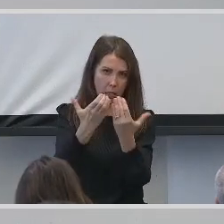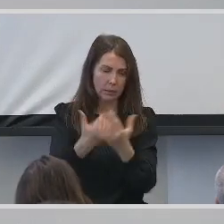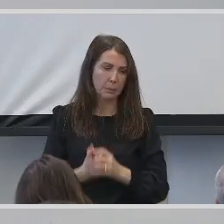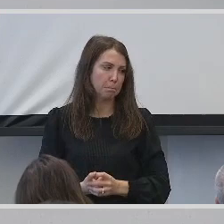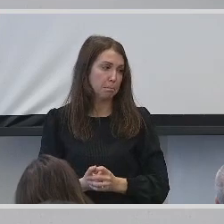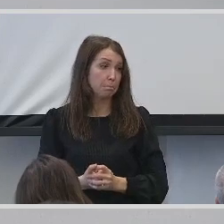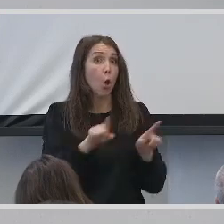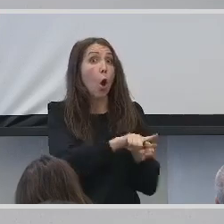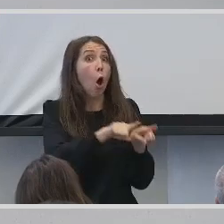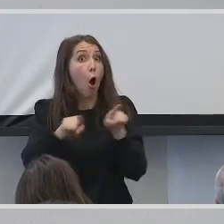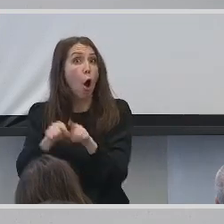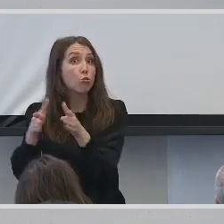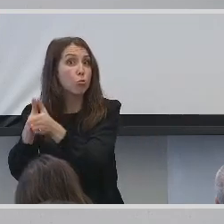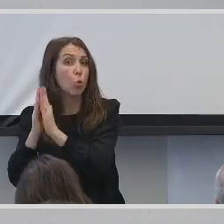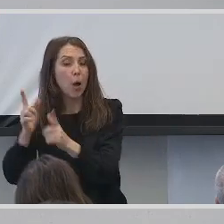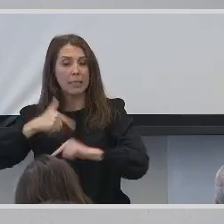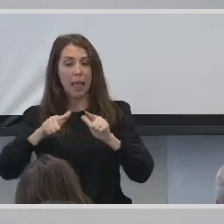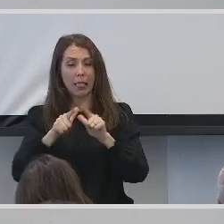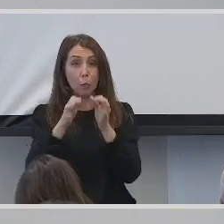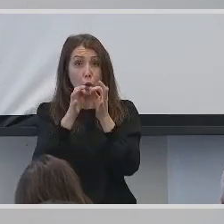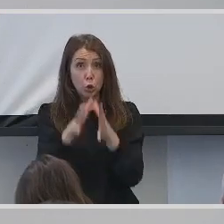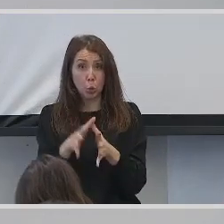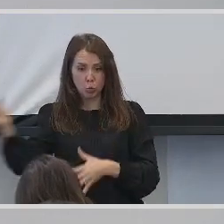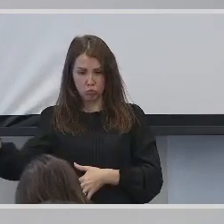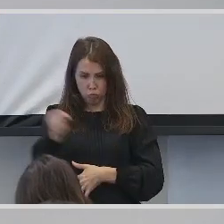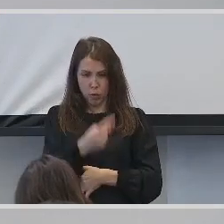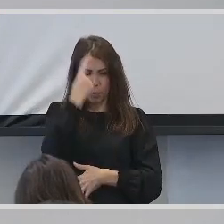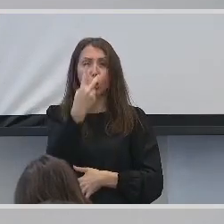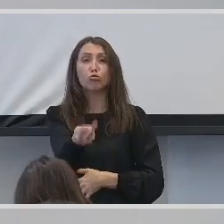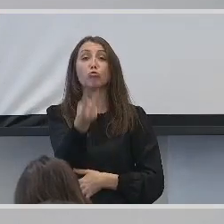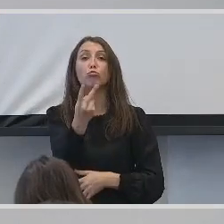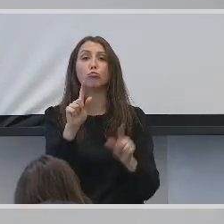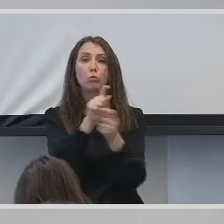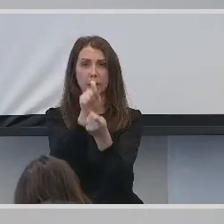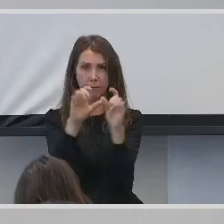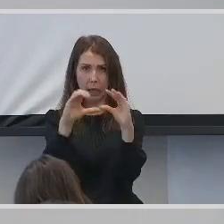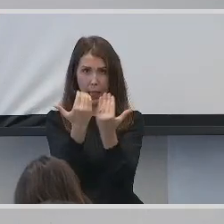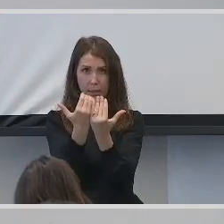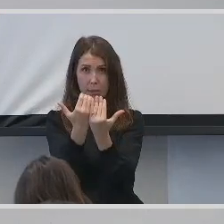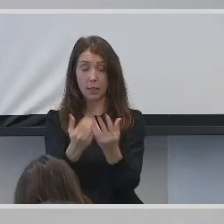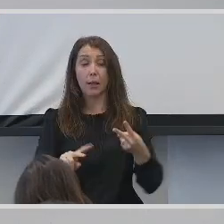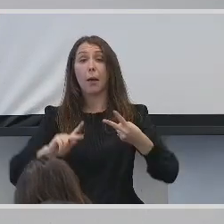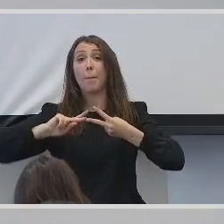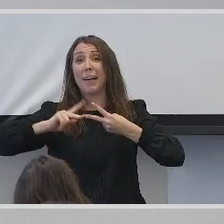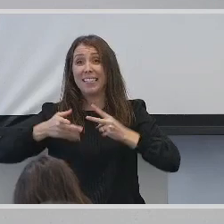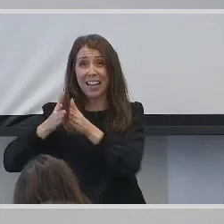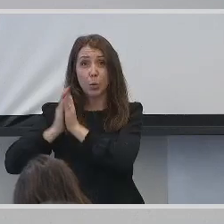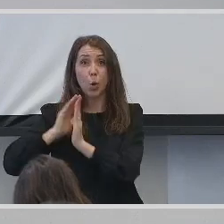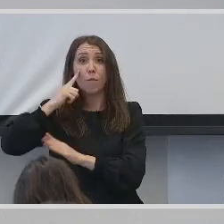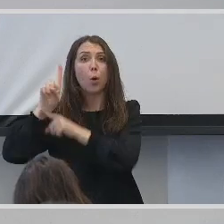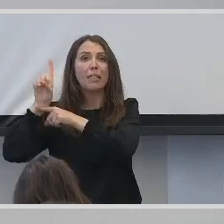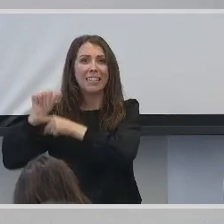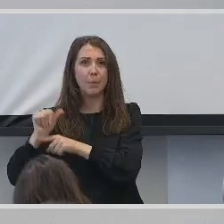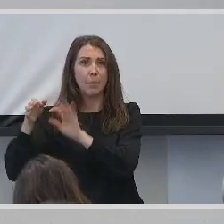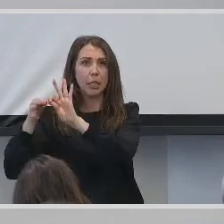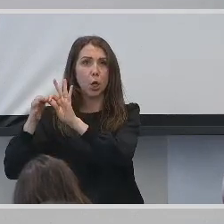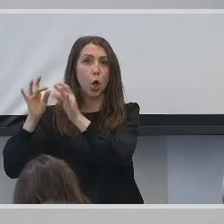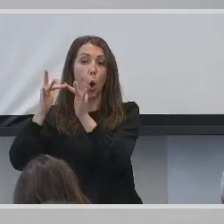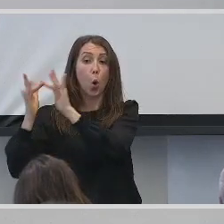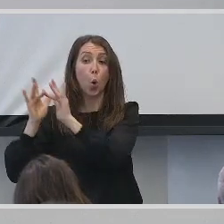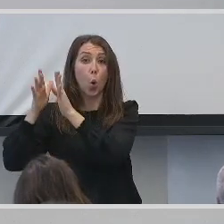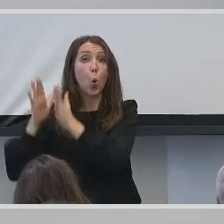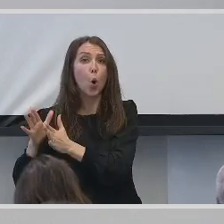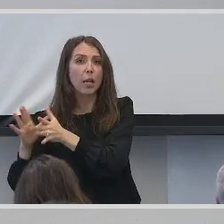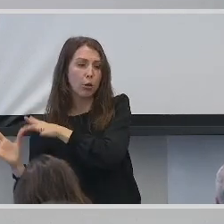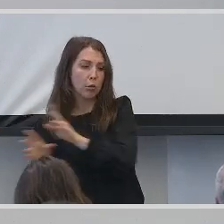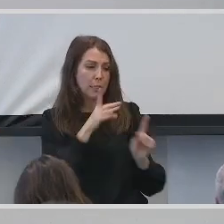I also requested a sign language interpreters for two specific classes. My second request was for the disability coordinator to speak